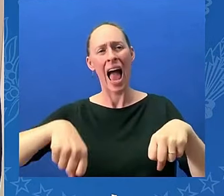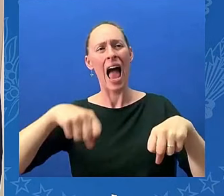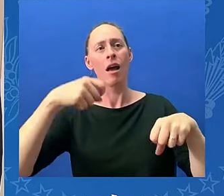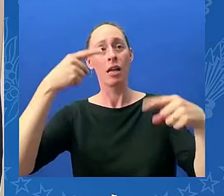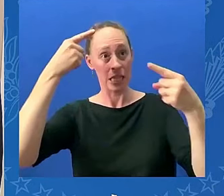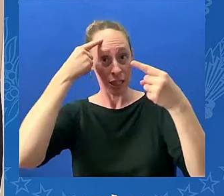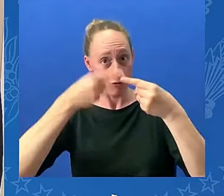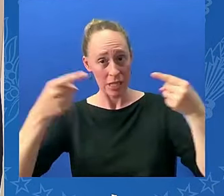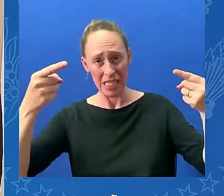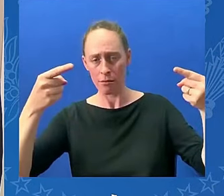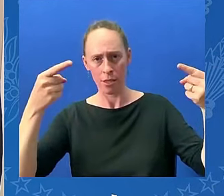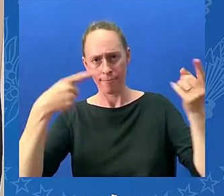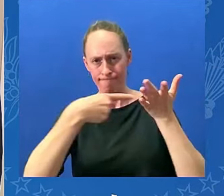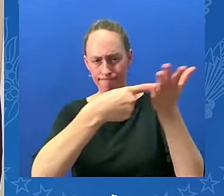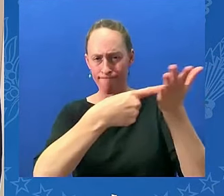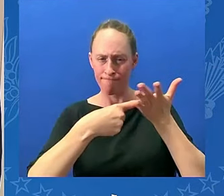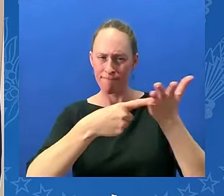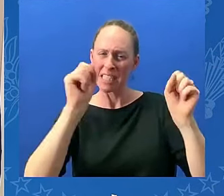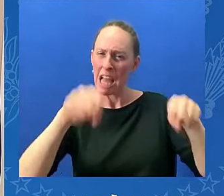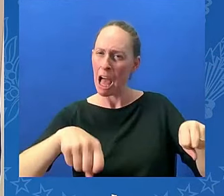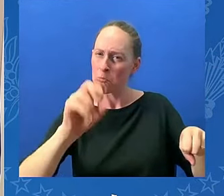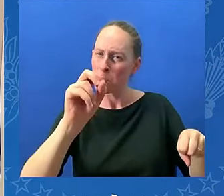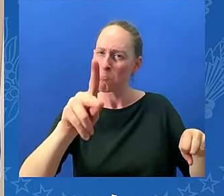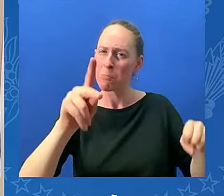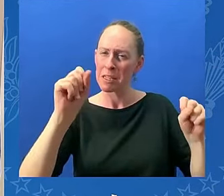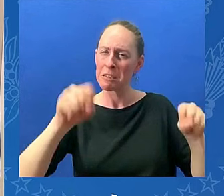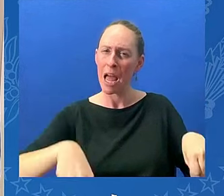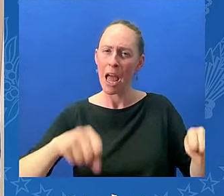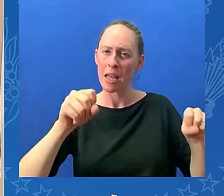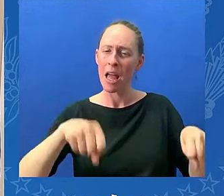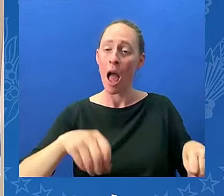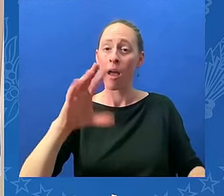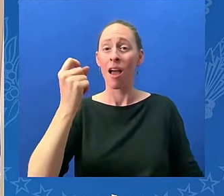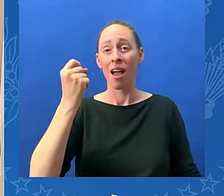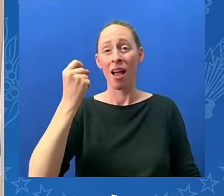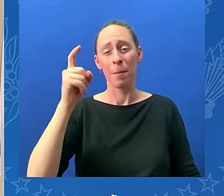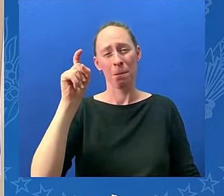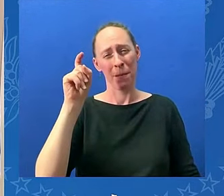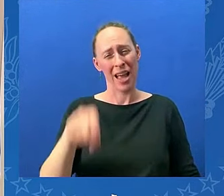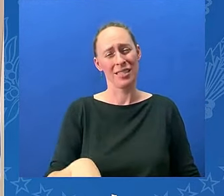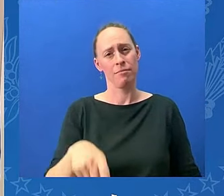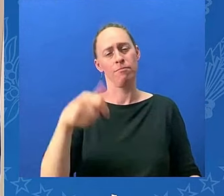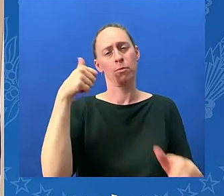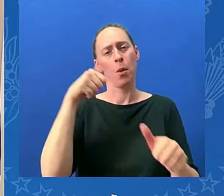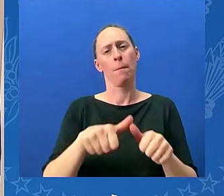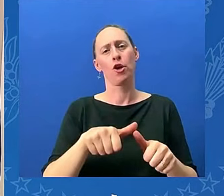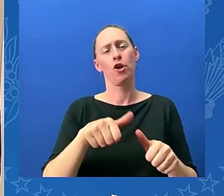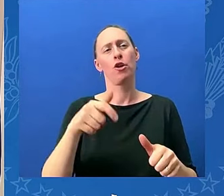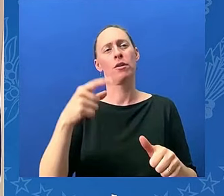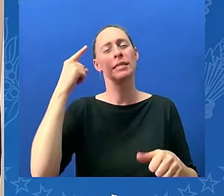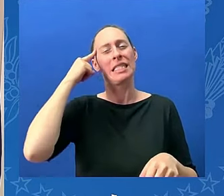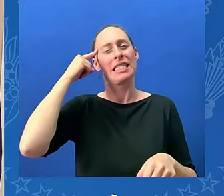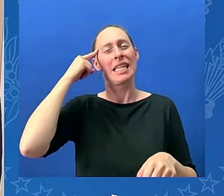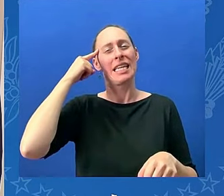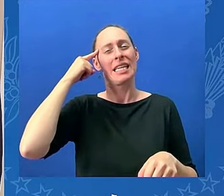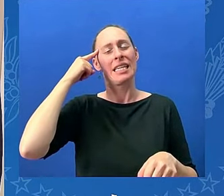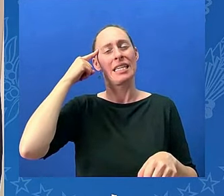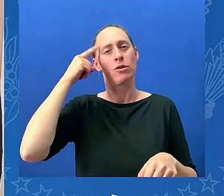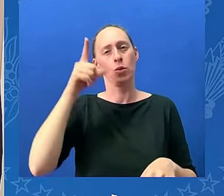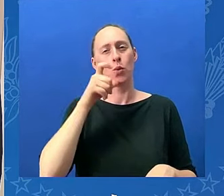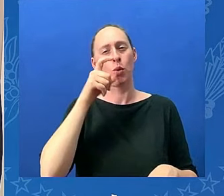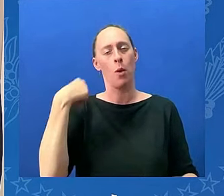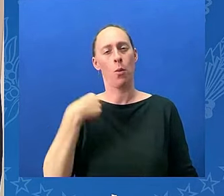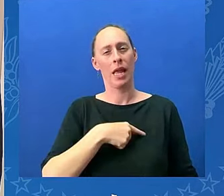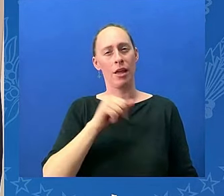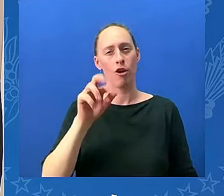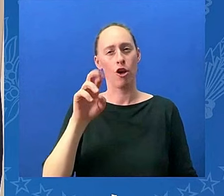but it's going to we're going to not lose sight in fact who we are as americans look vice president harris and i were just briefed in the situation